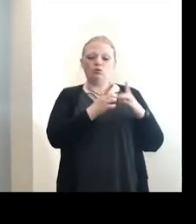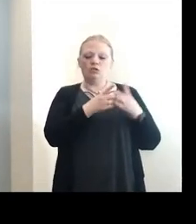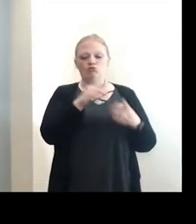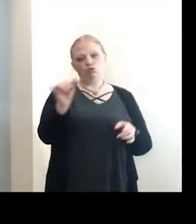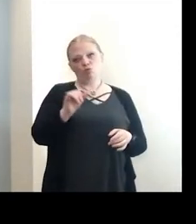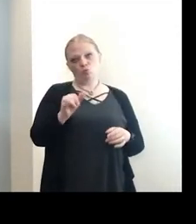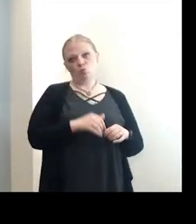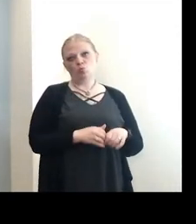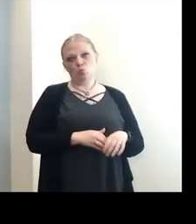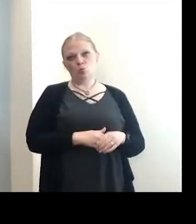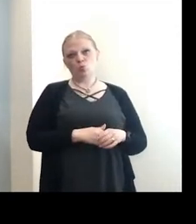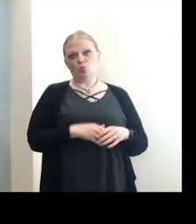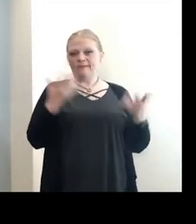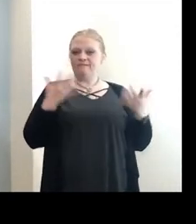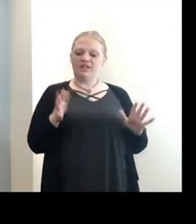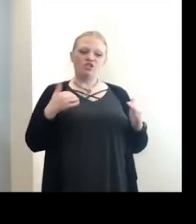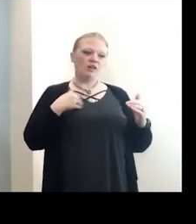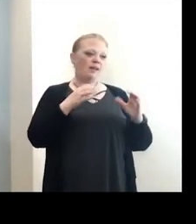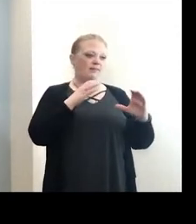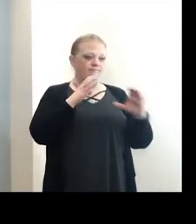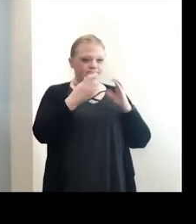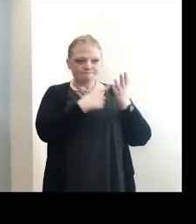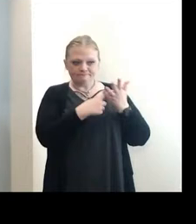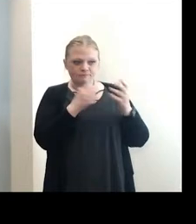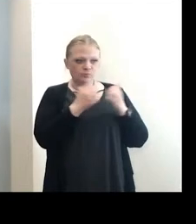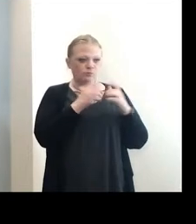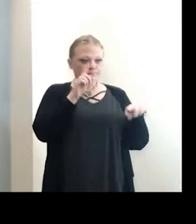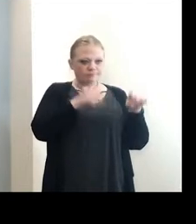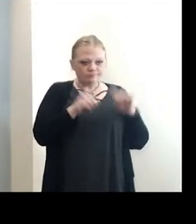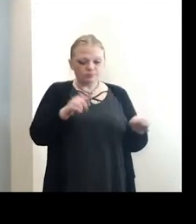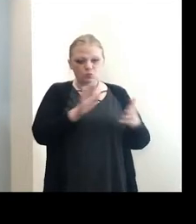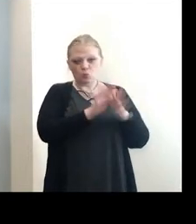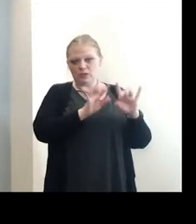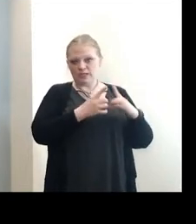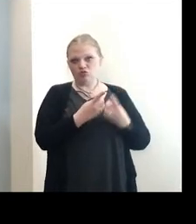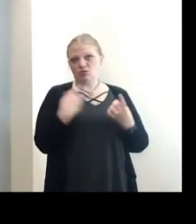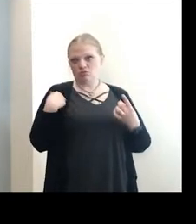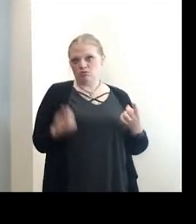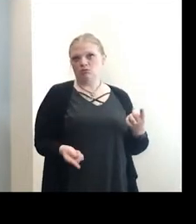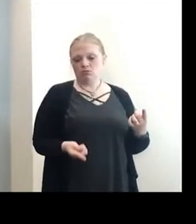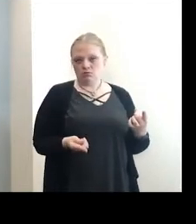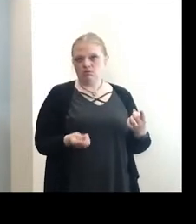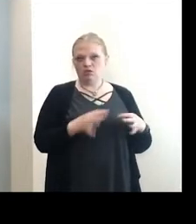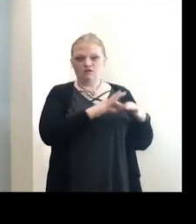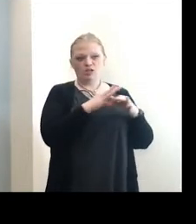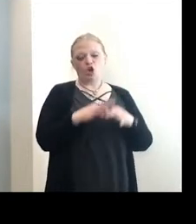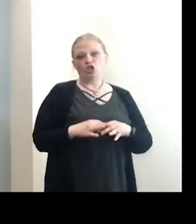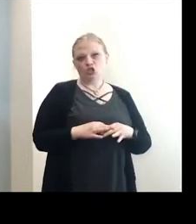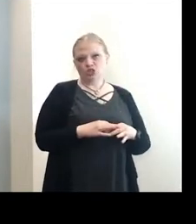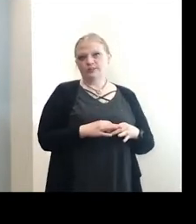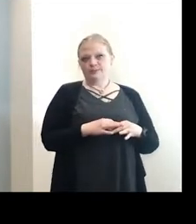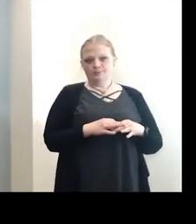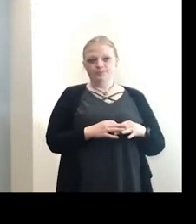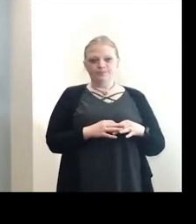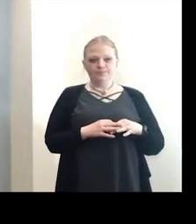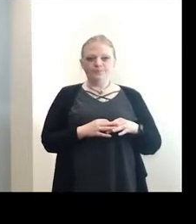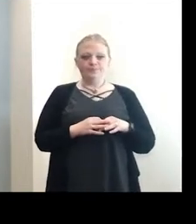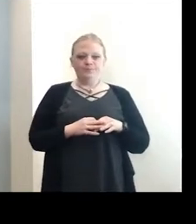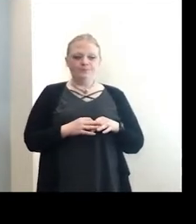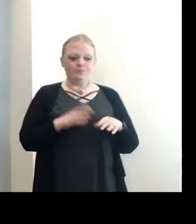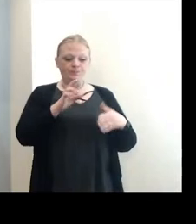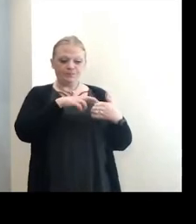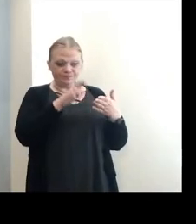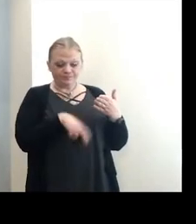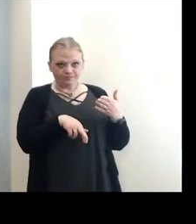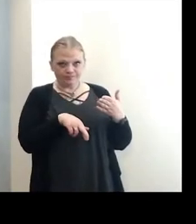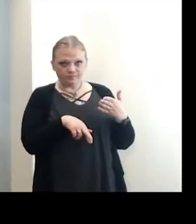as well. We've had conversations with various school districts in the past week or so in regards to that and as a result,